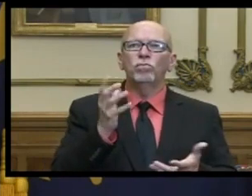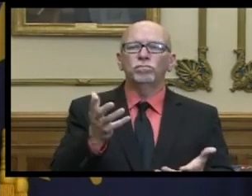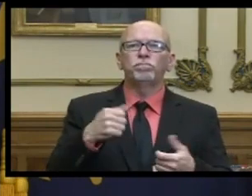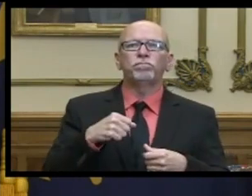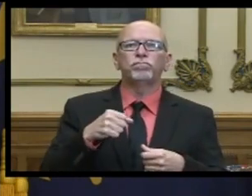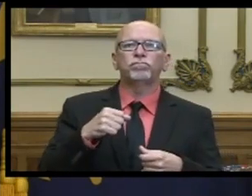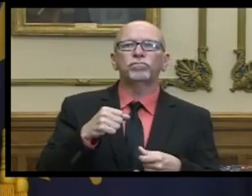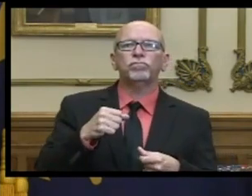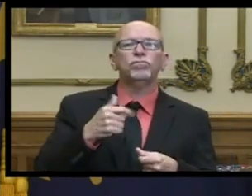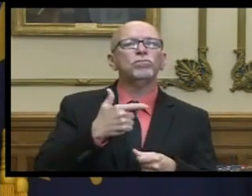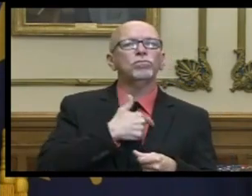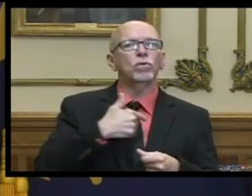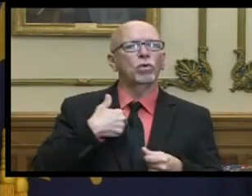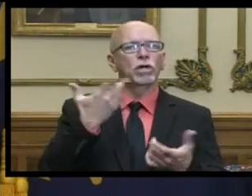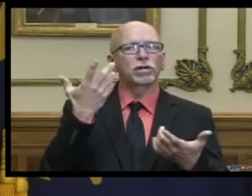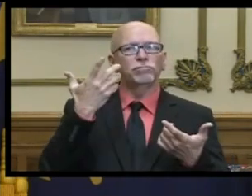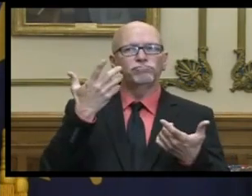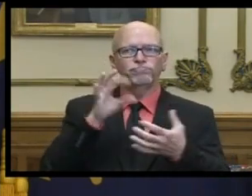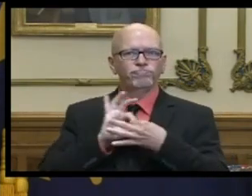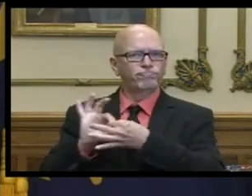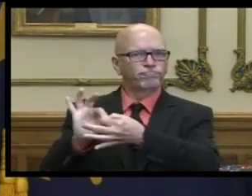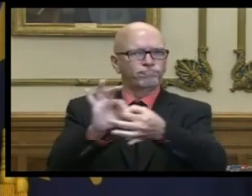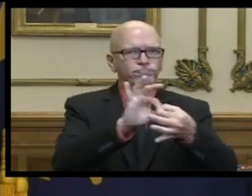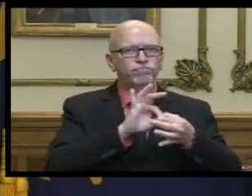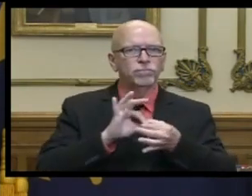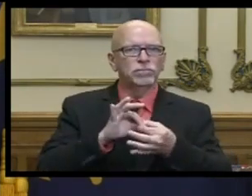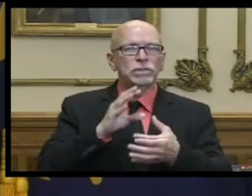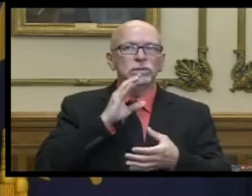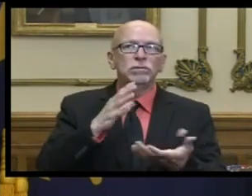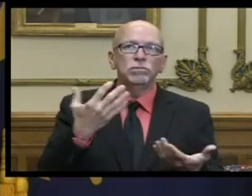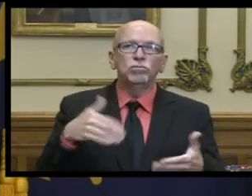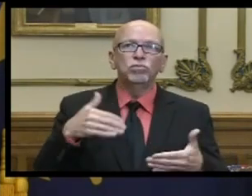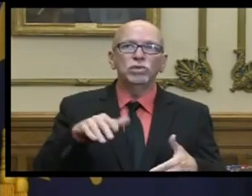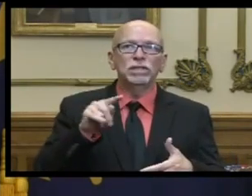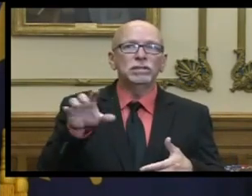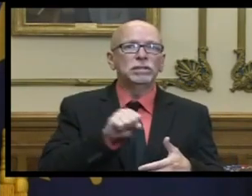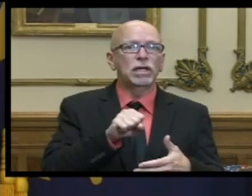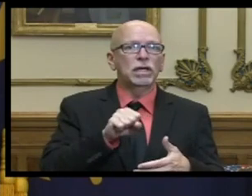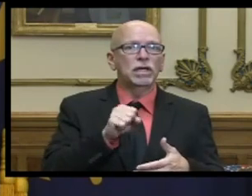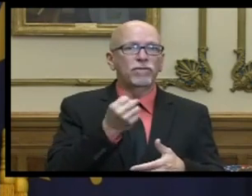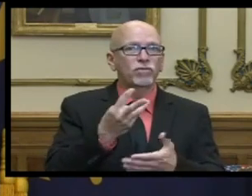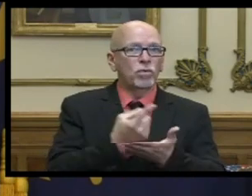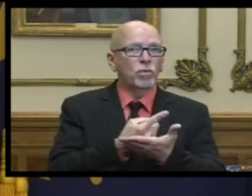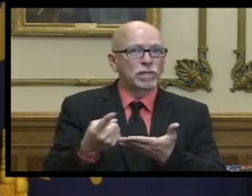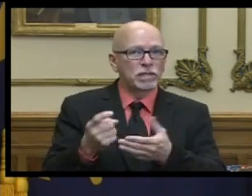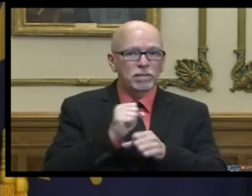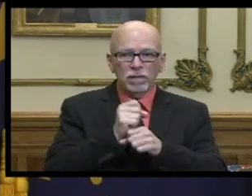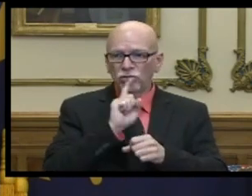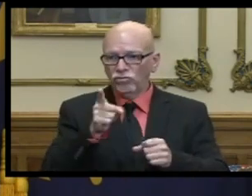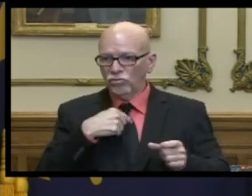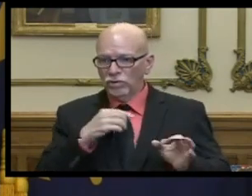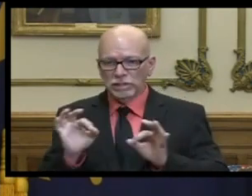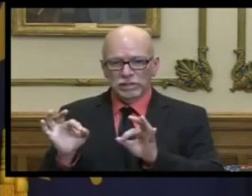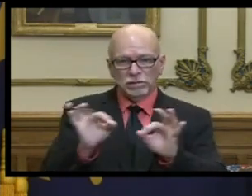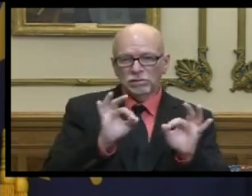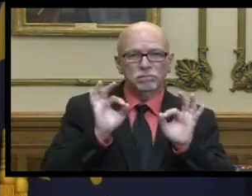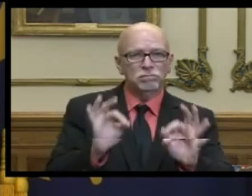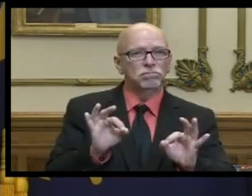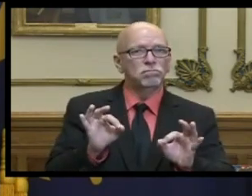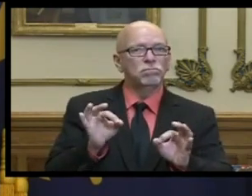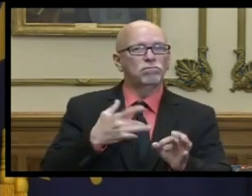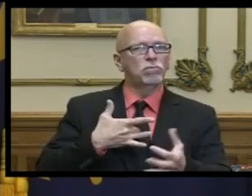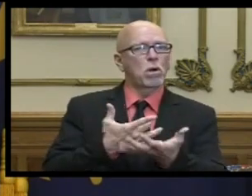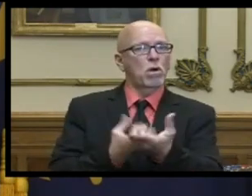a um collaborative effort for sure and it's one that's taken a few weeks to make sure that we could get to this point with